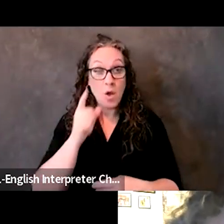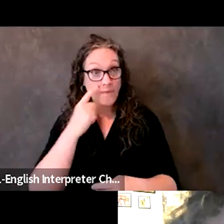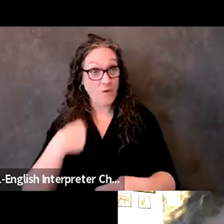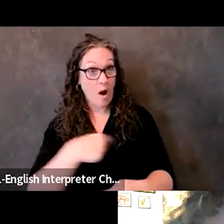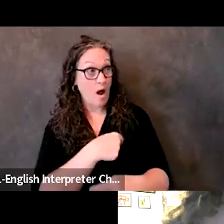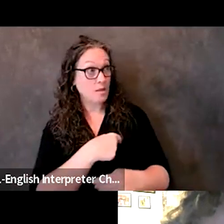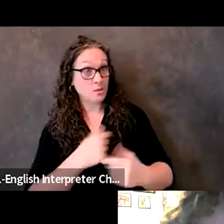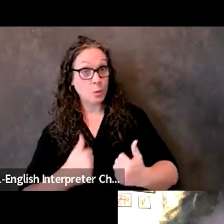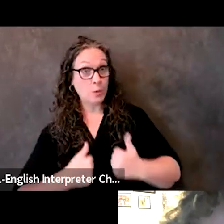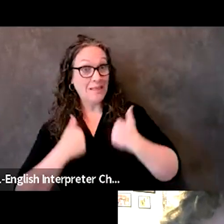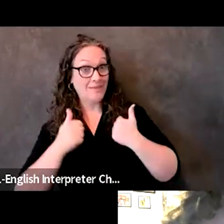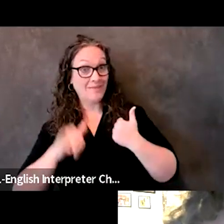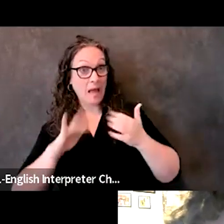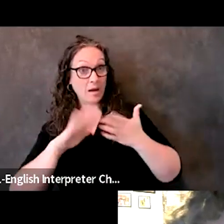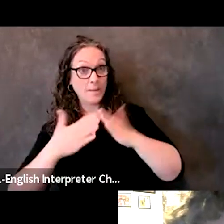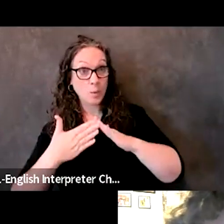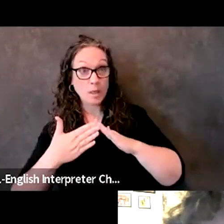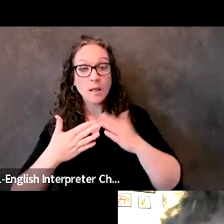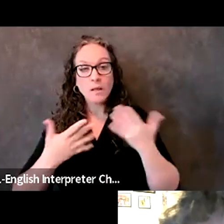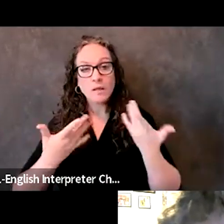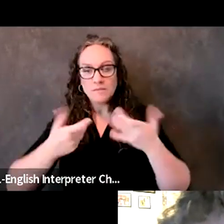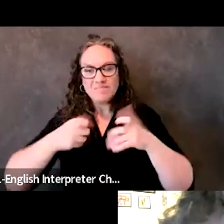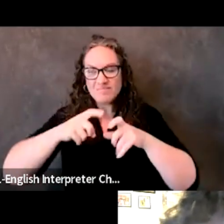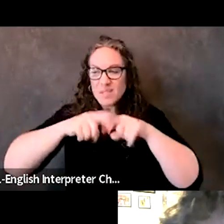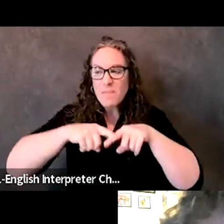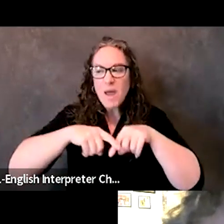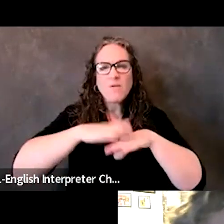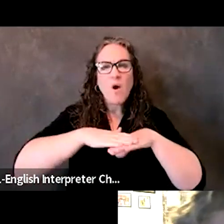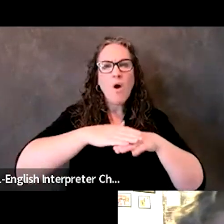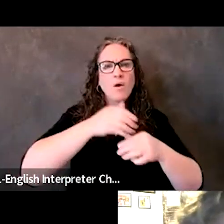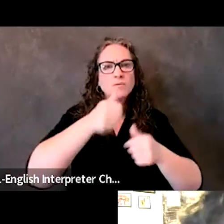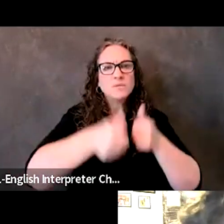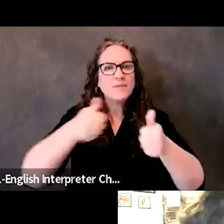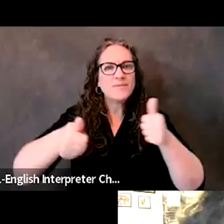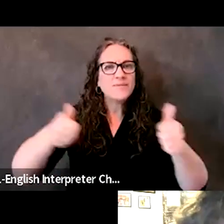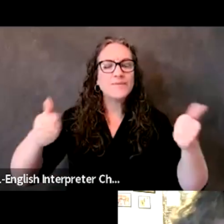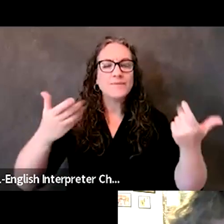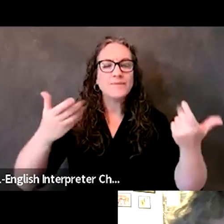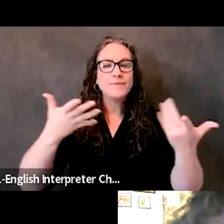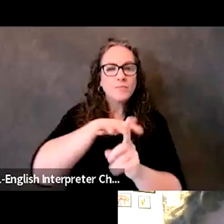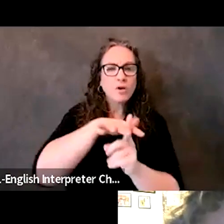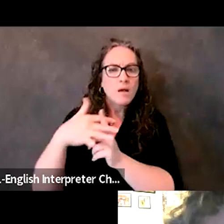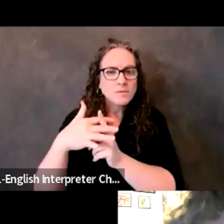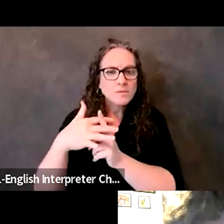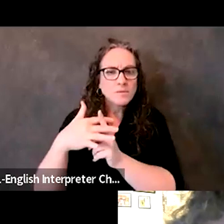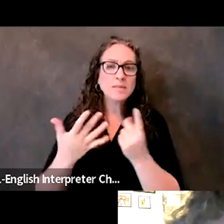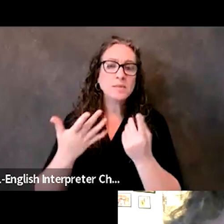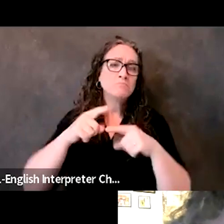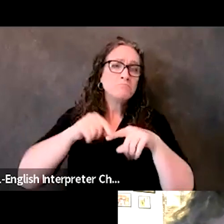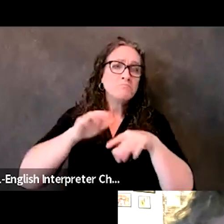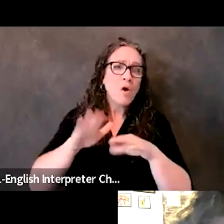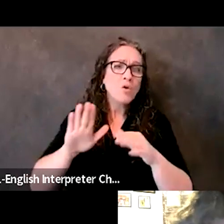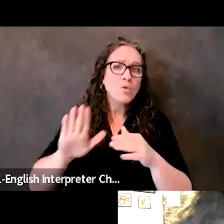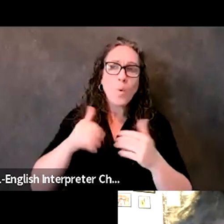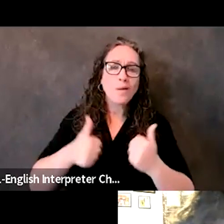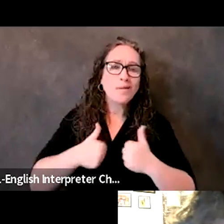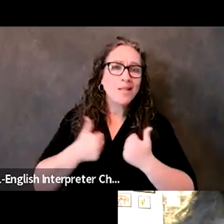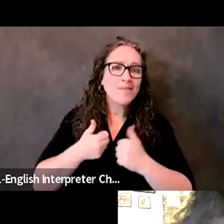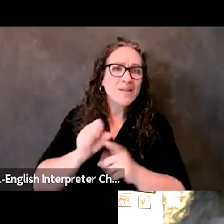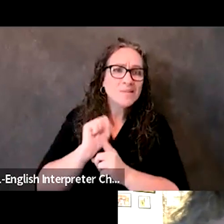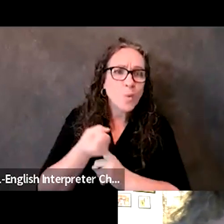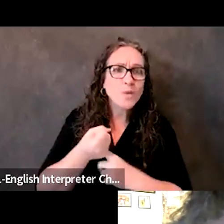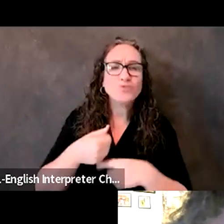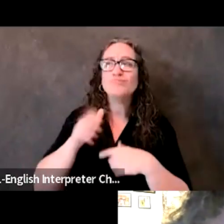depending upon one's individual circumstances, including one's living situation and safety net, some